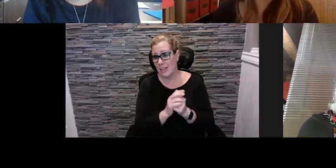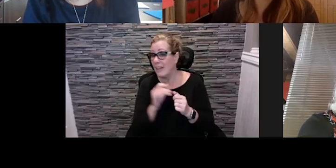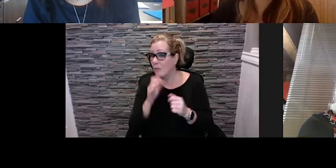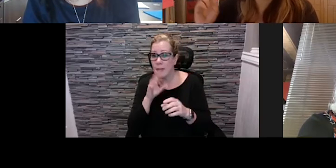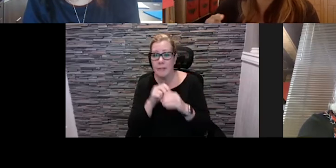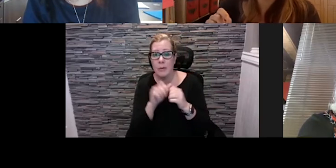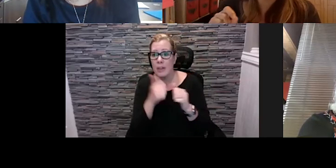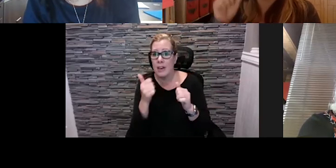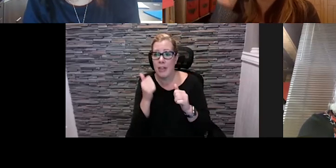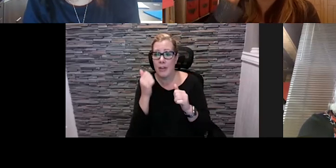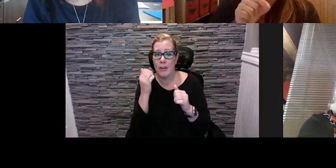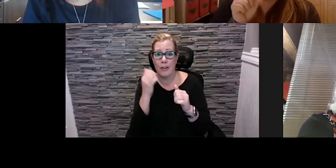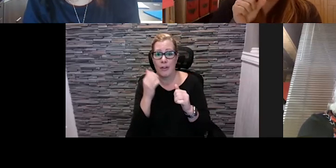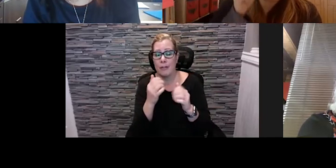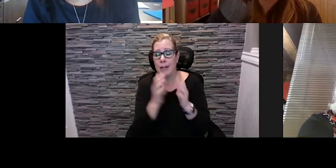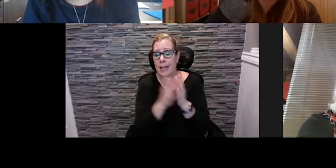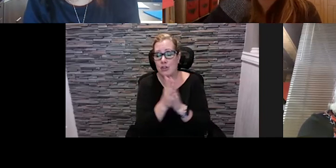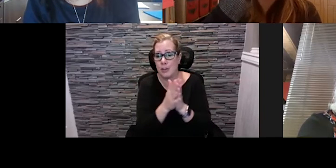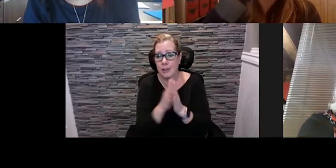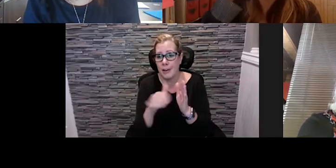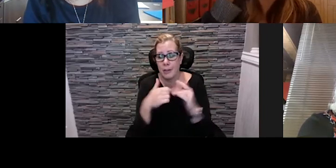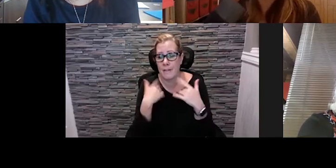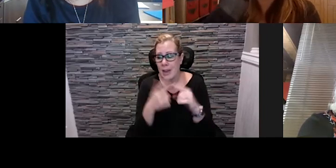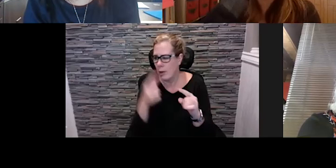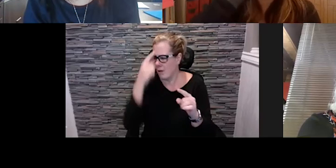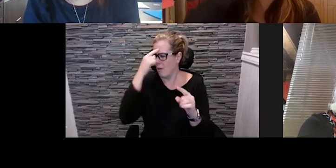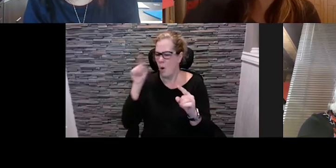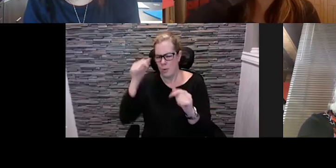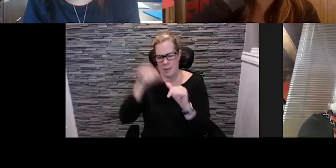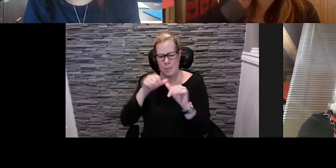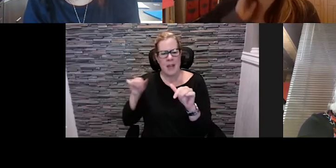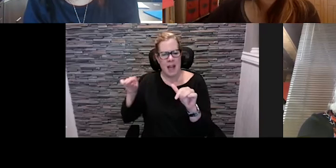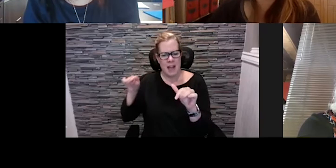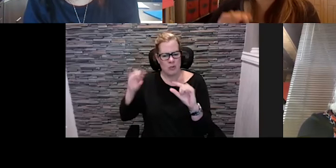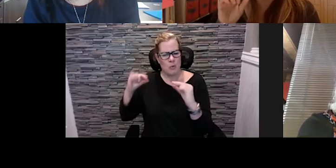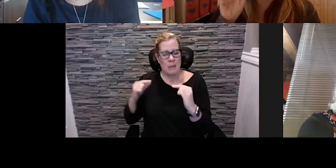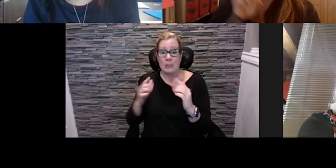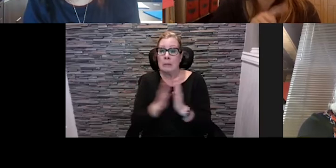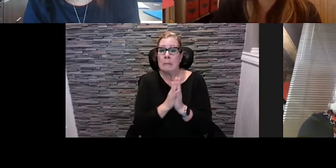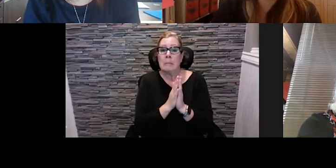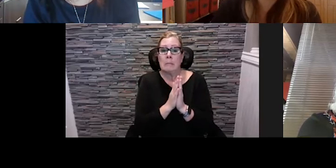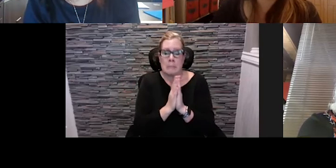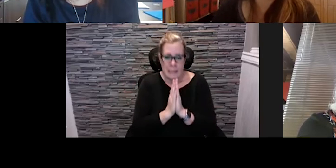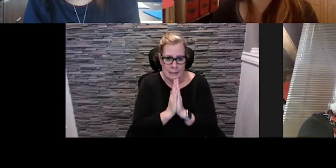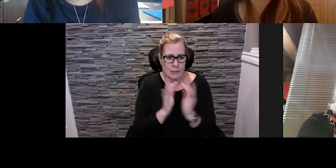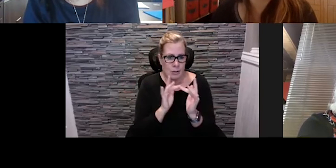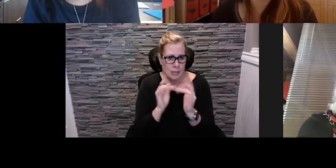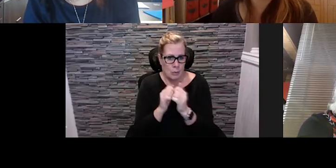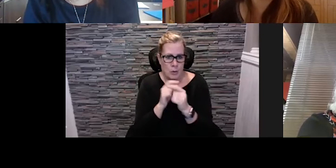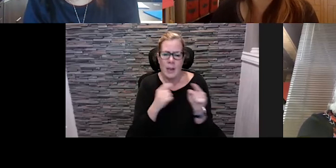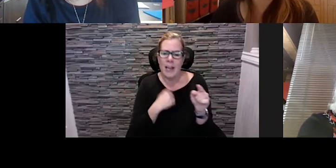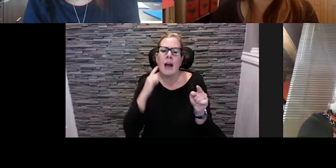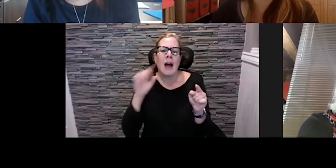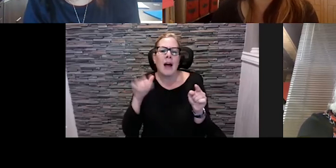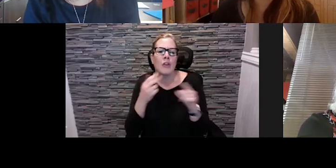and then one last thing that rob made me think about um is i've heard that on the staycation packages there are